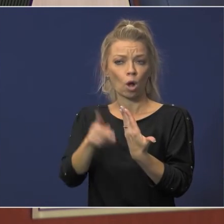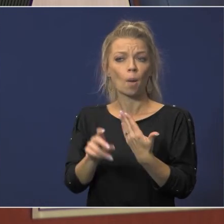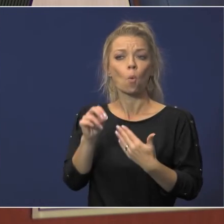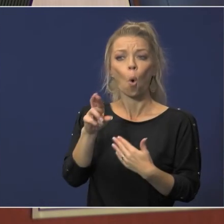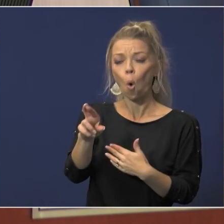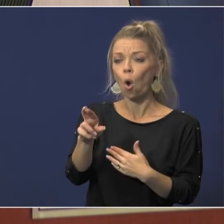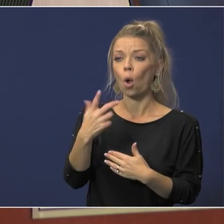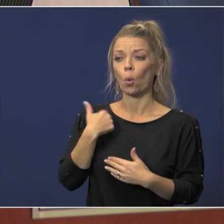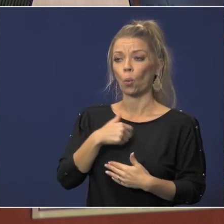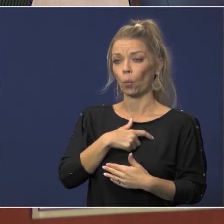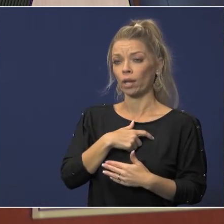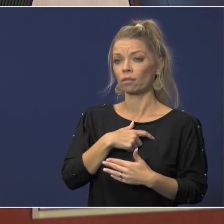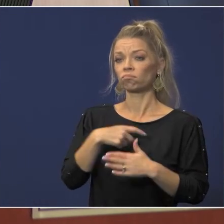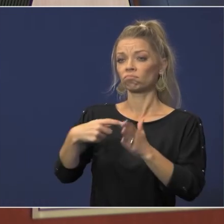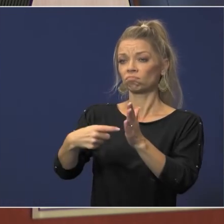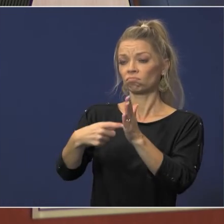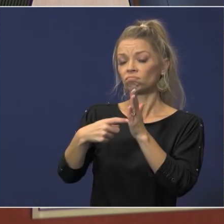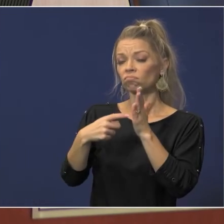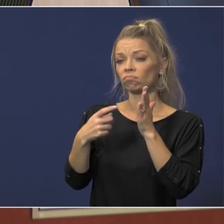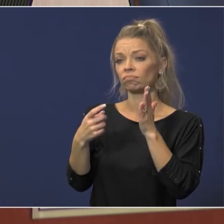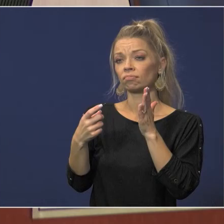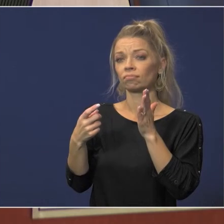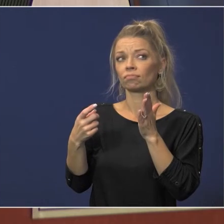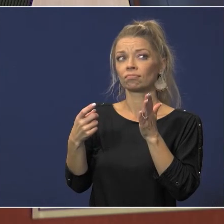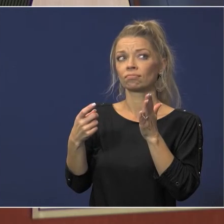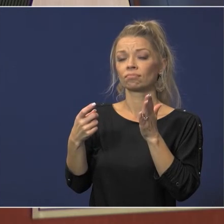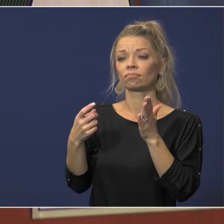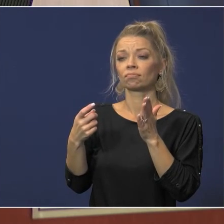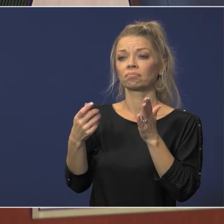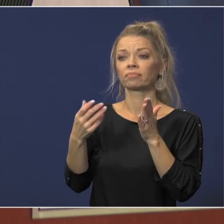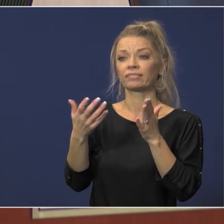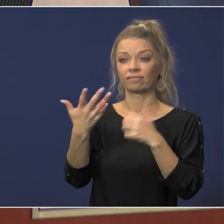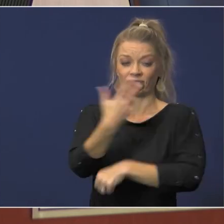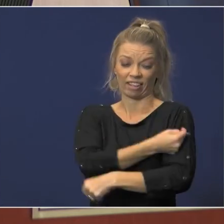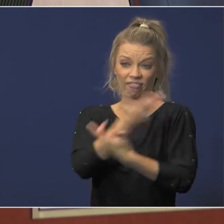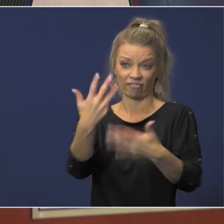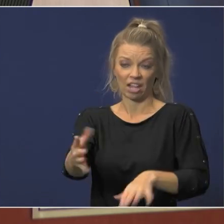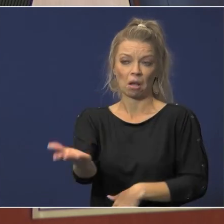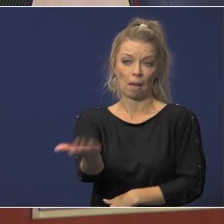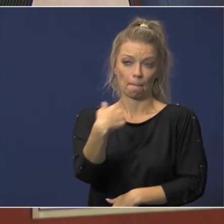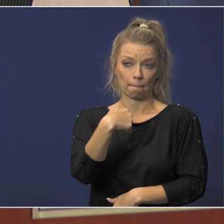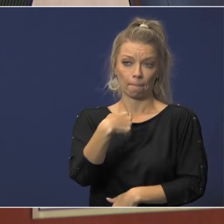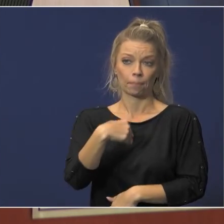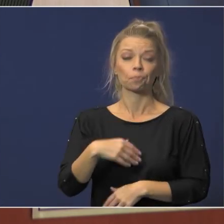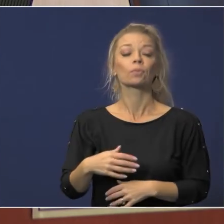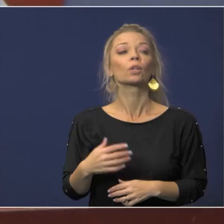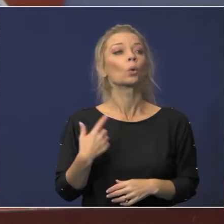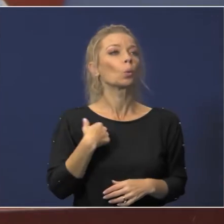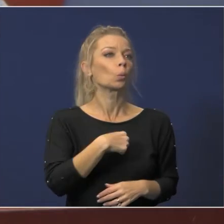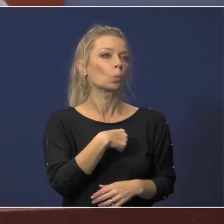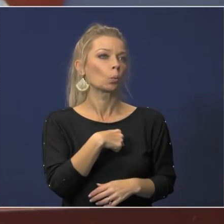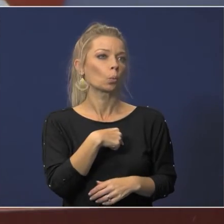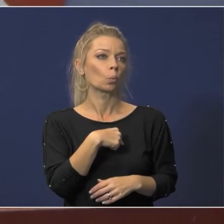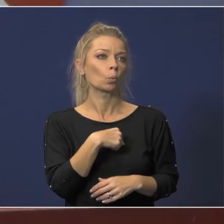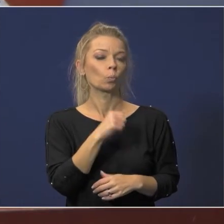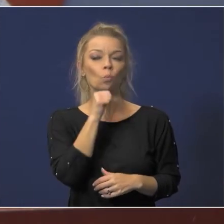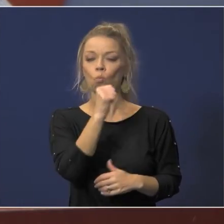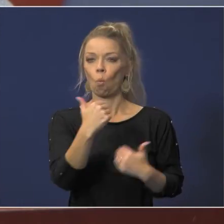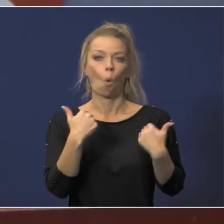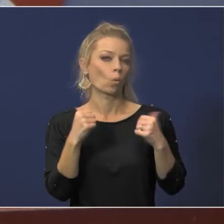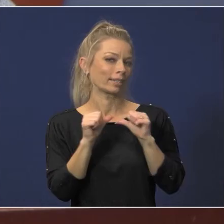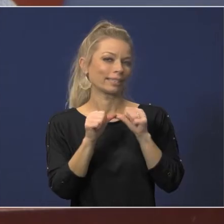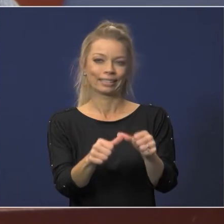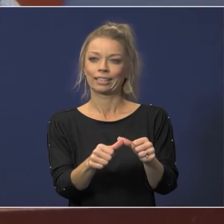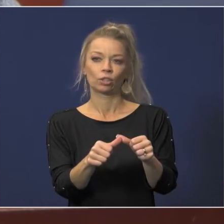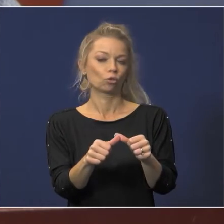are we going to ask that they then come in person we will no longer have the temporary virtual learning uh